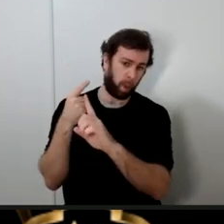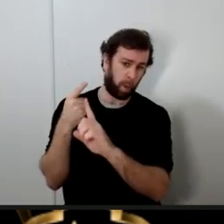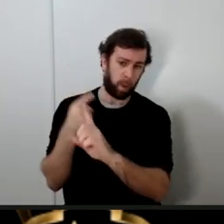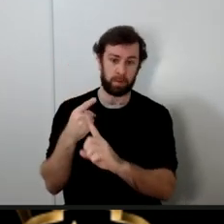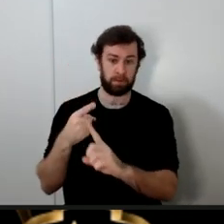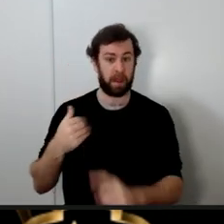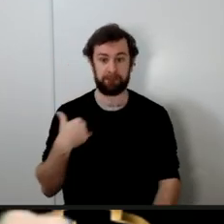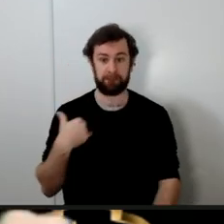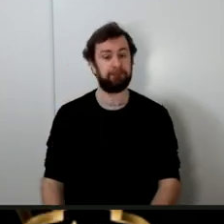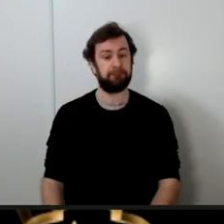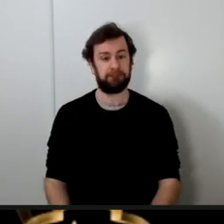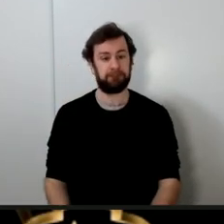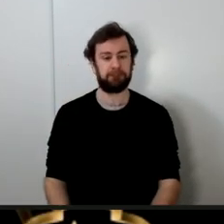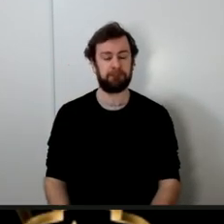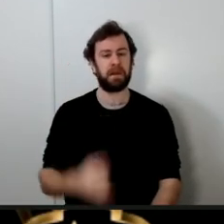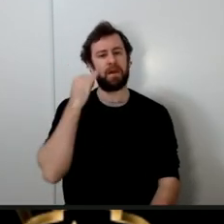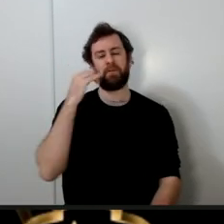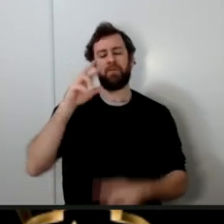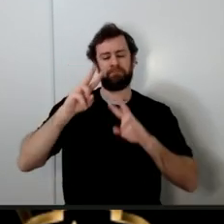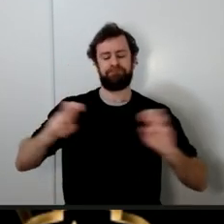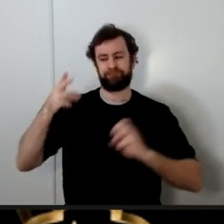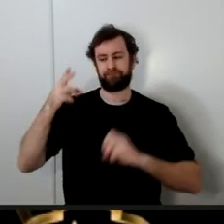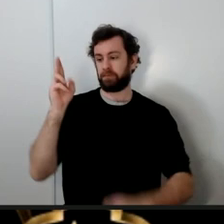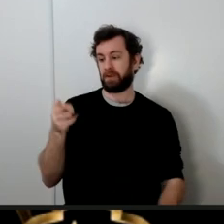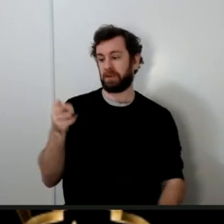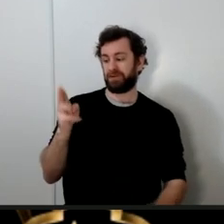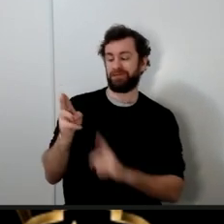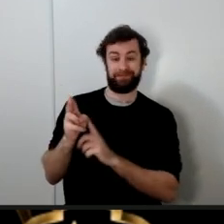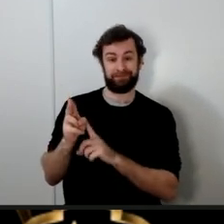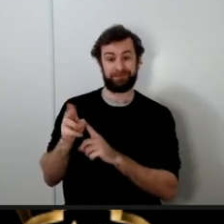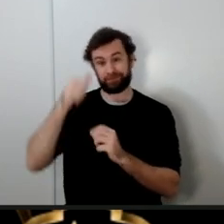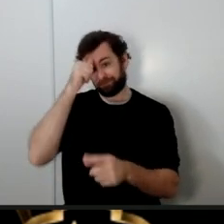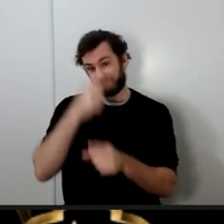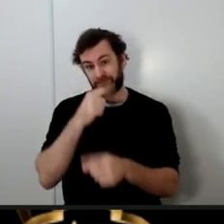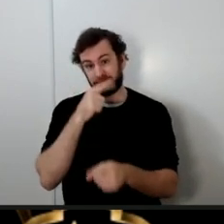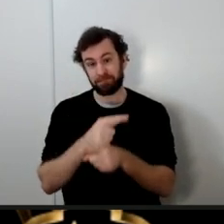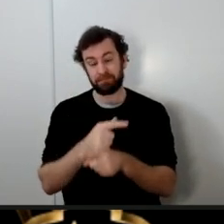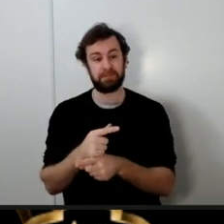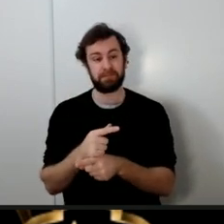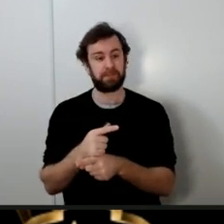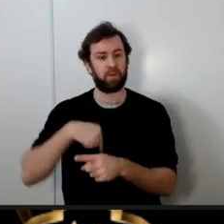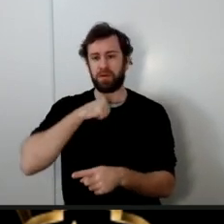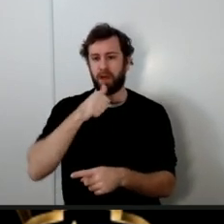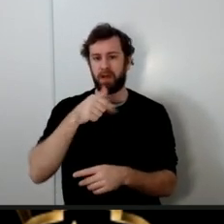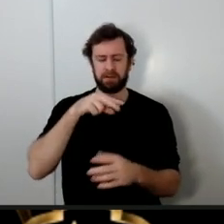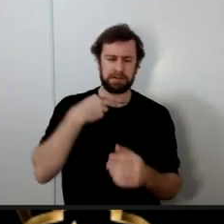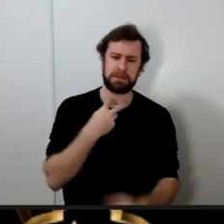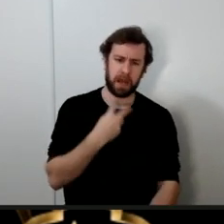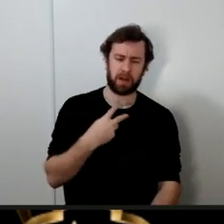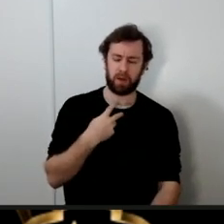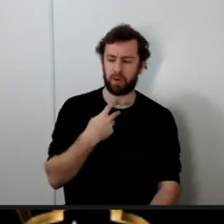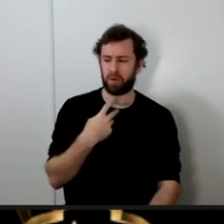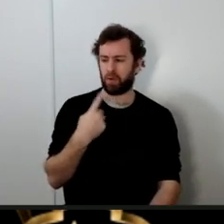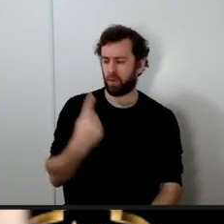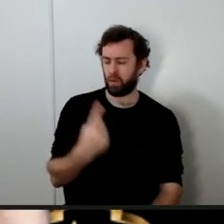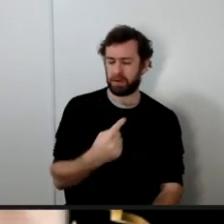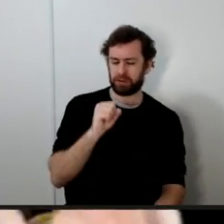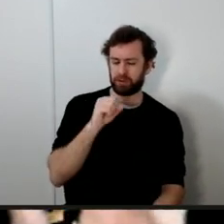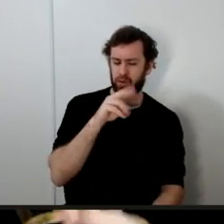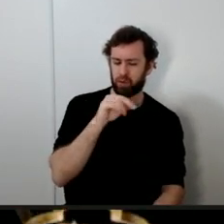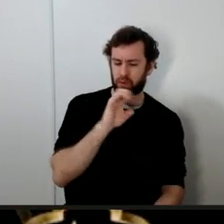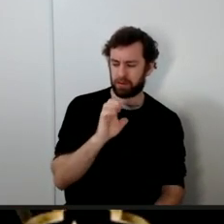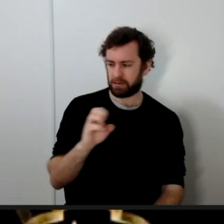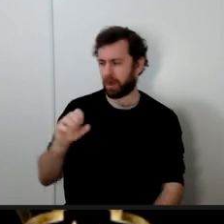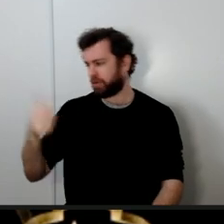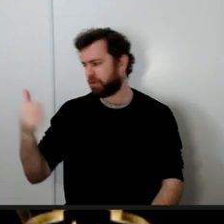see when you look at history brothers and sisters we're not stuck on one source versus another source we put the pieces